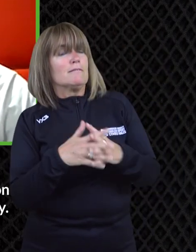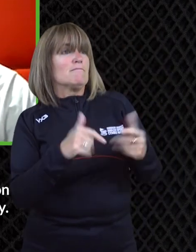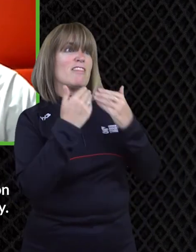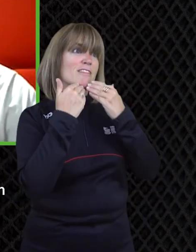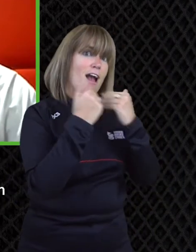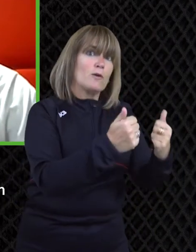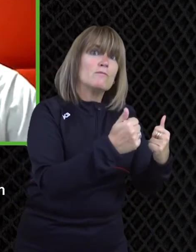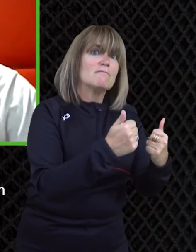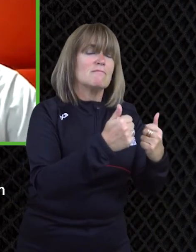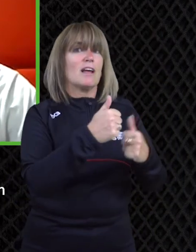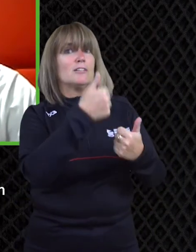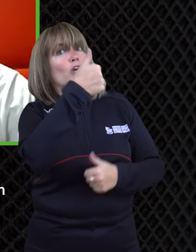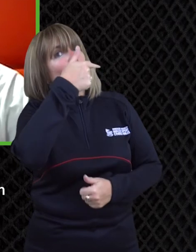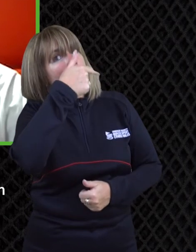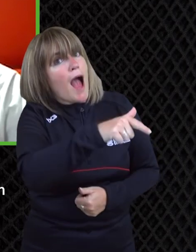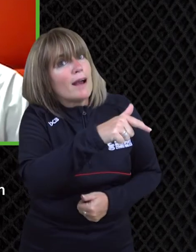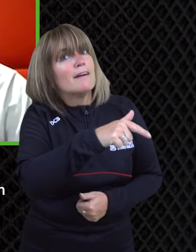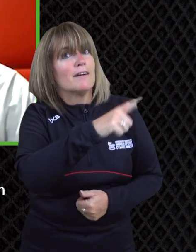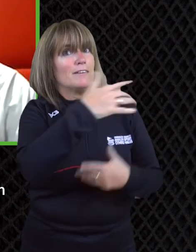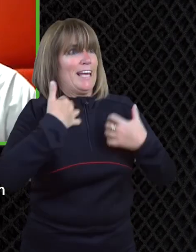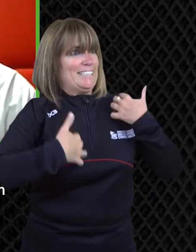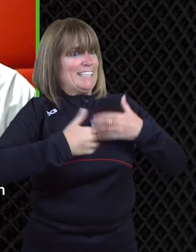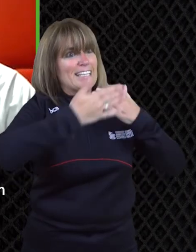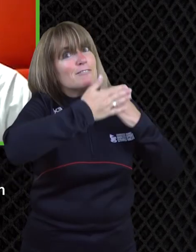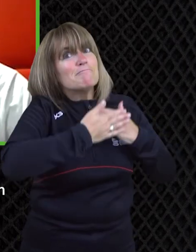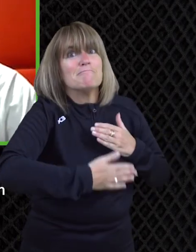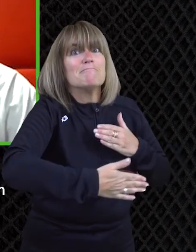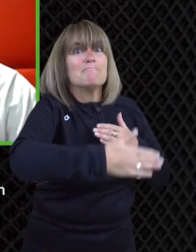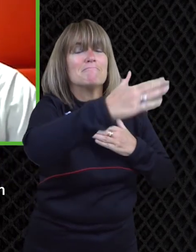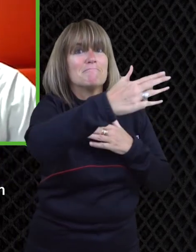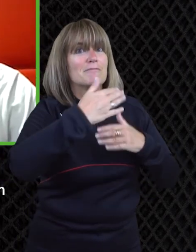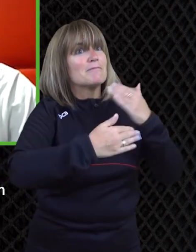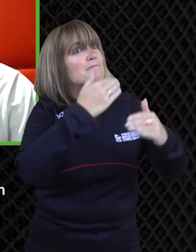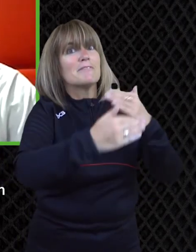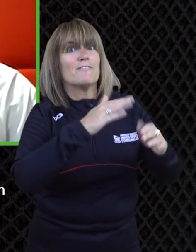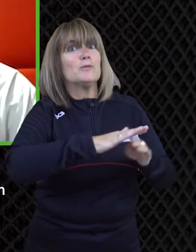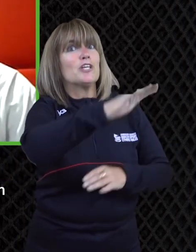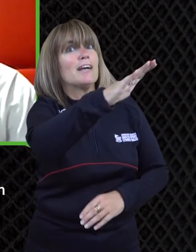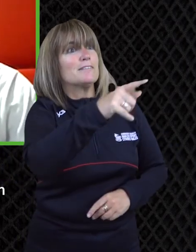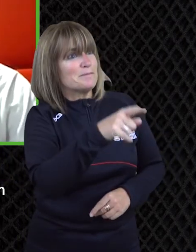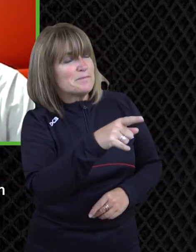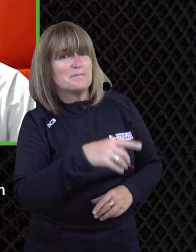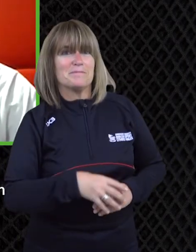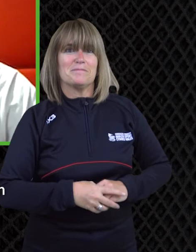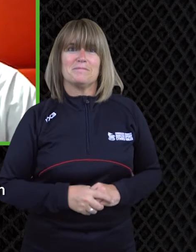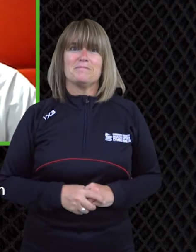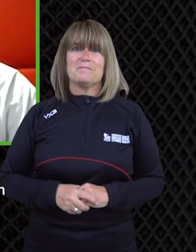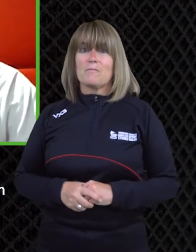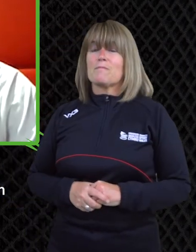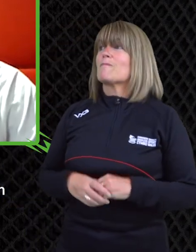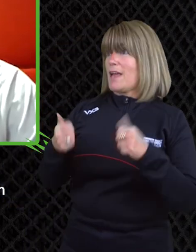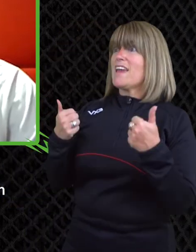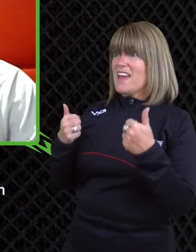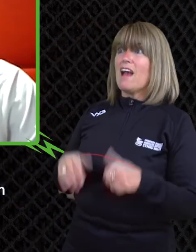and you know on behalf of myself and everyone at disability sport wales we thank you and uh wish you good luck for the many exciting